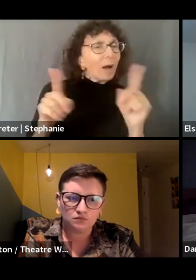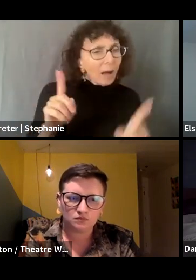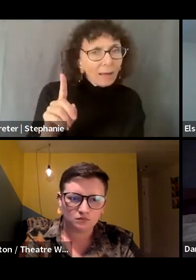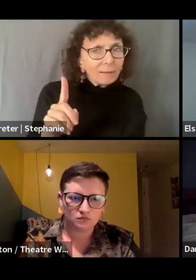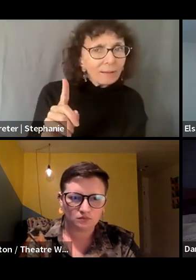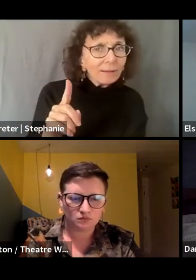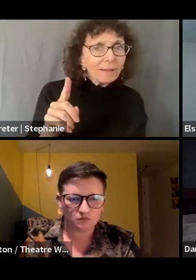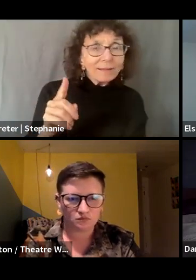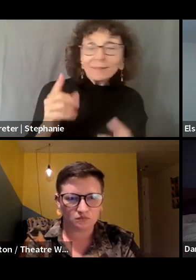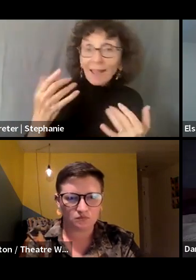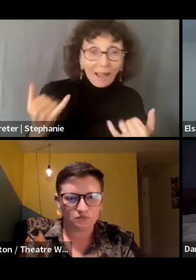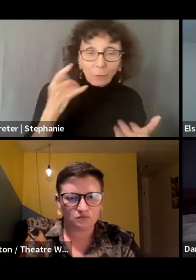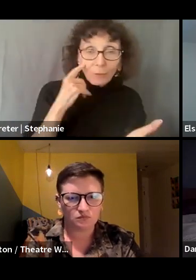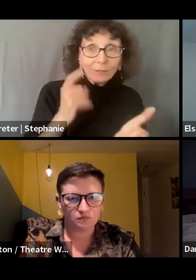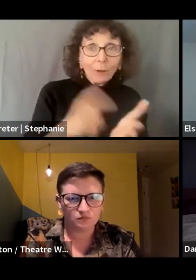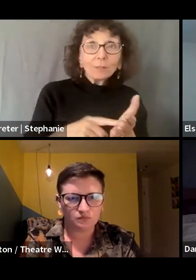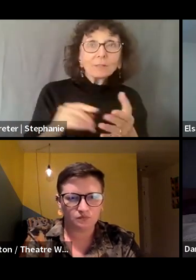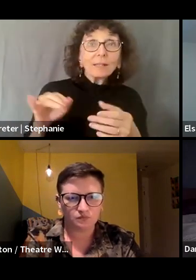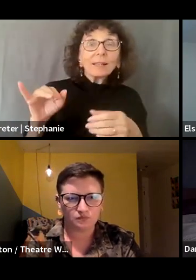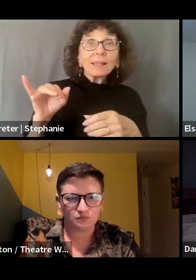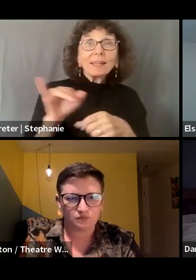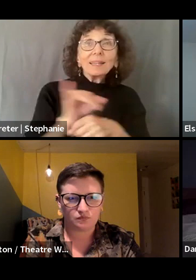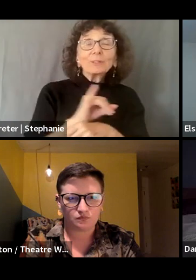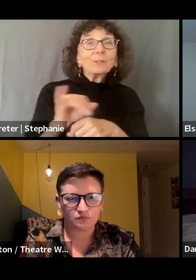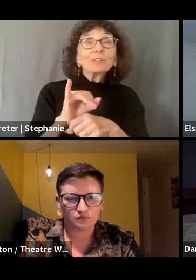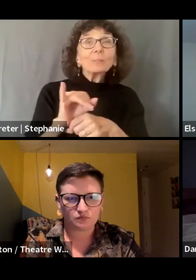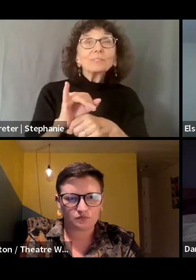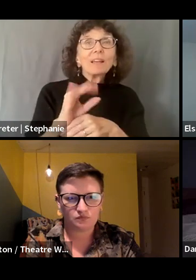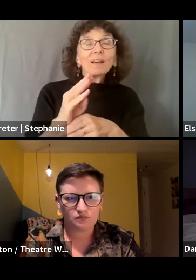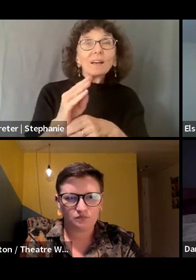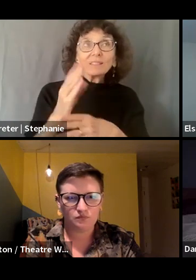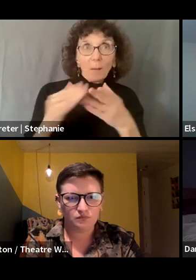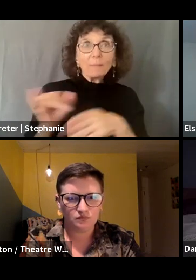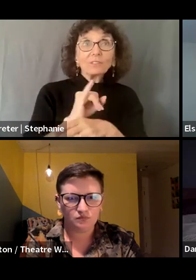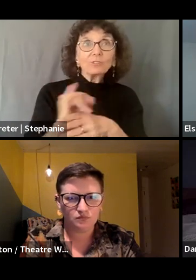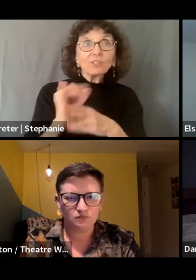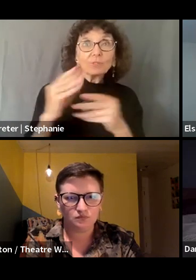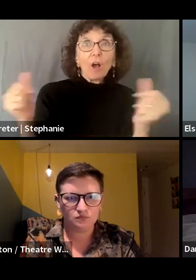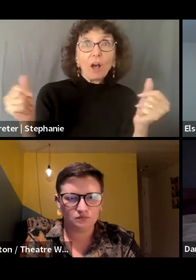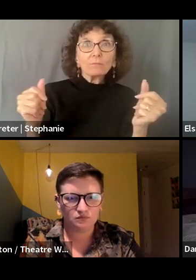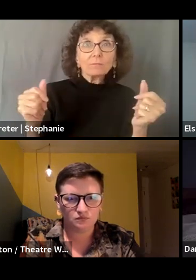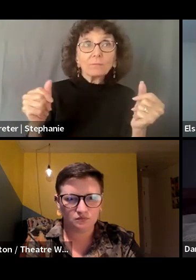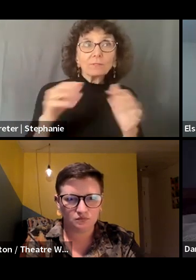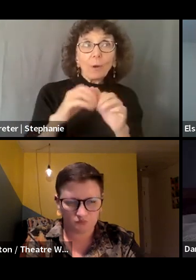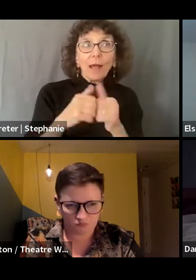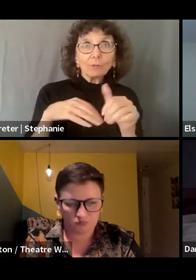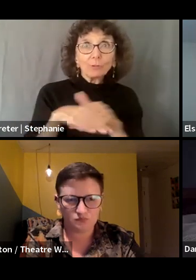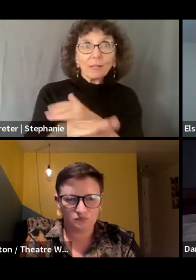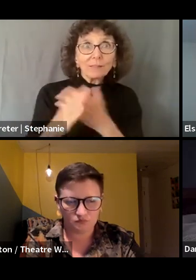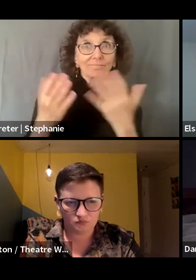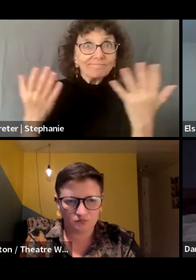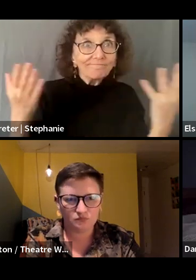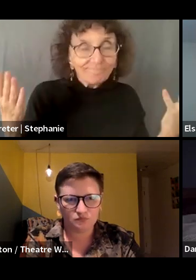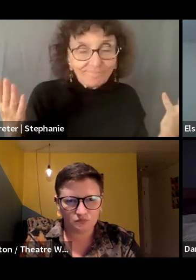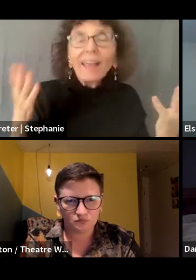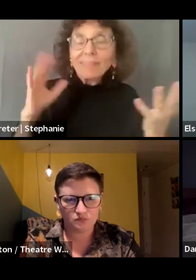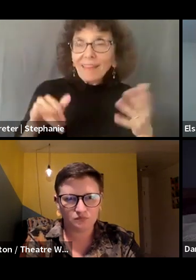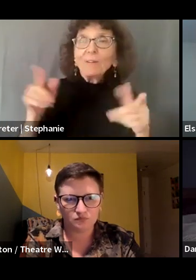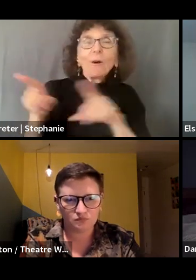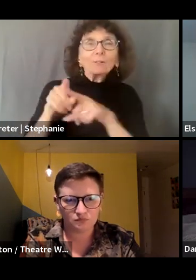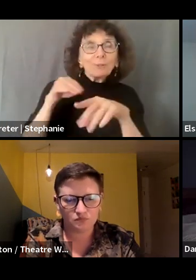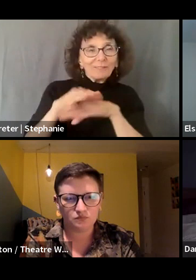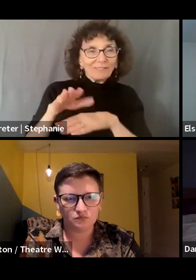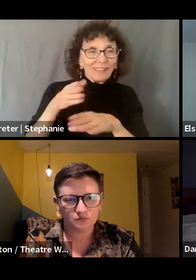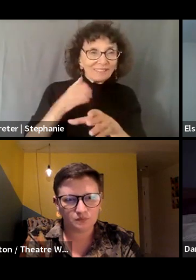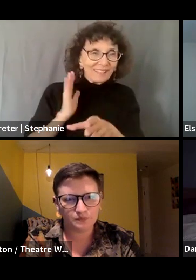internships, and ways to enter the field that no longer exist. And that has an impact too. And I wonder if anybody wants to